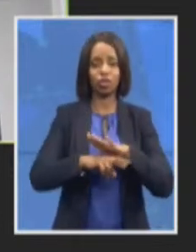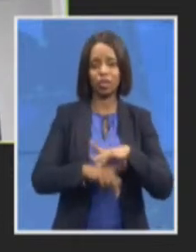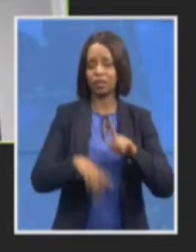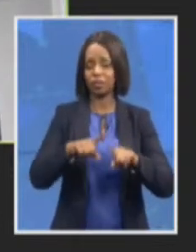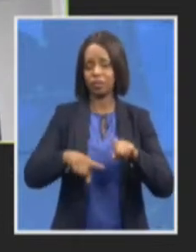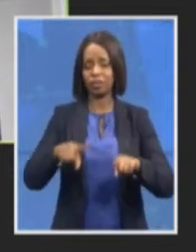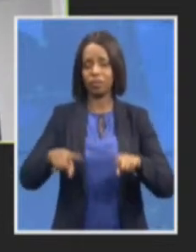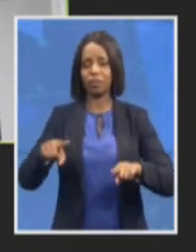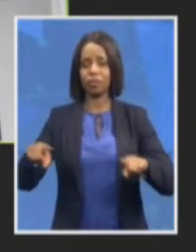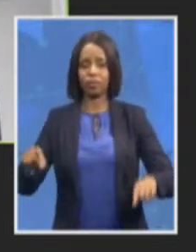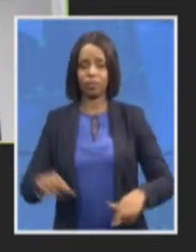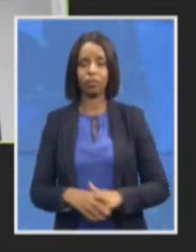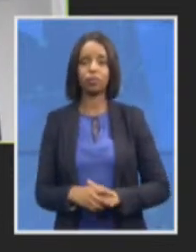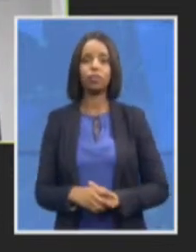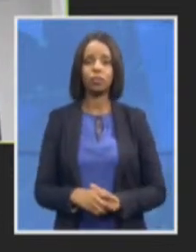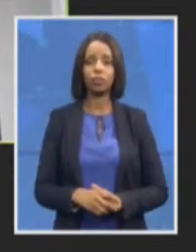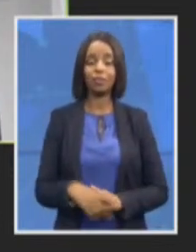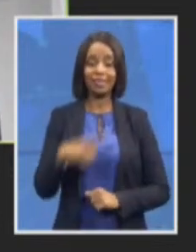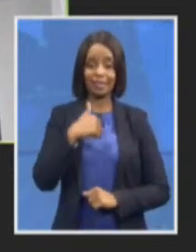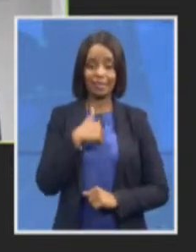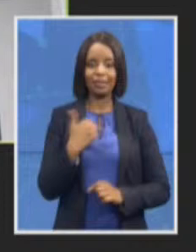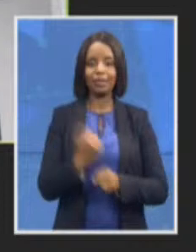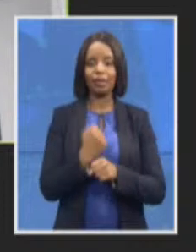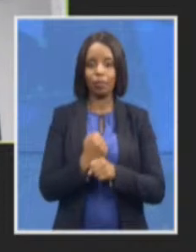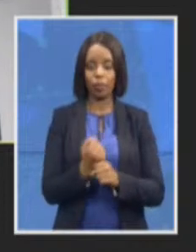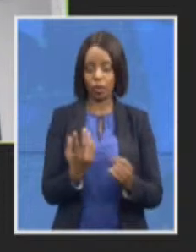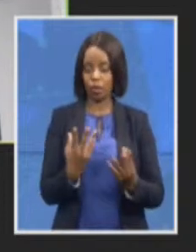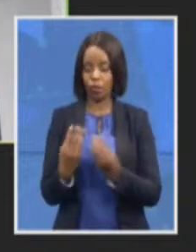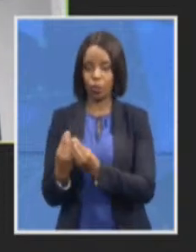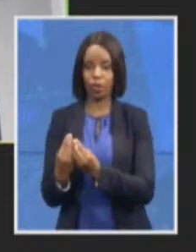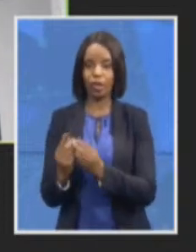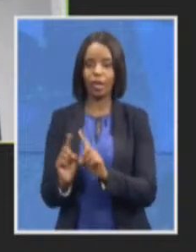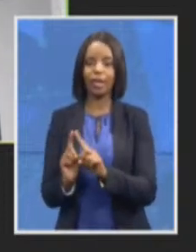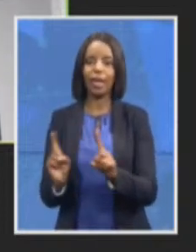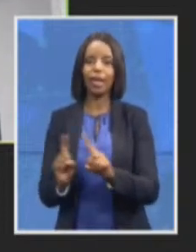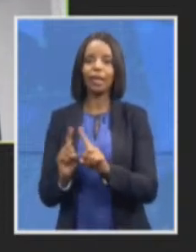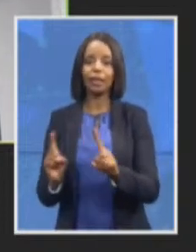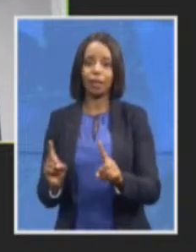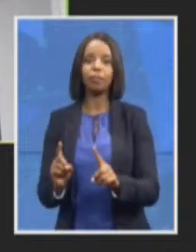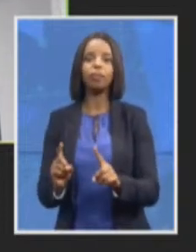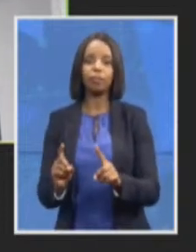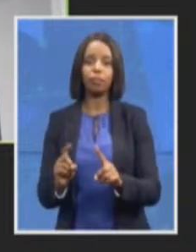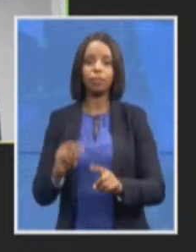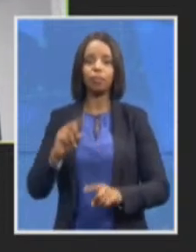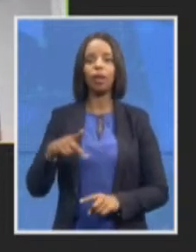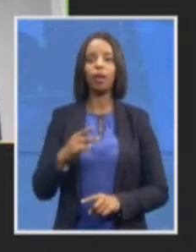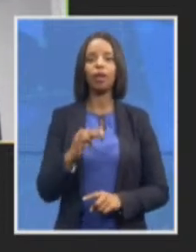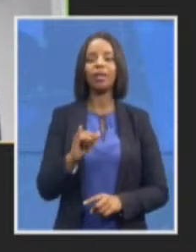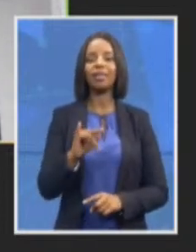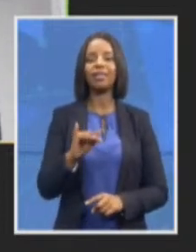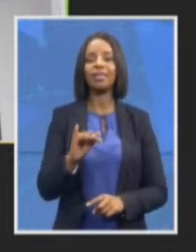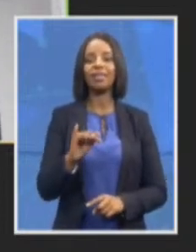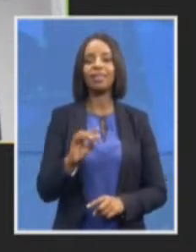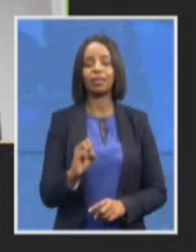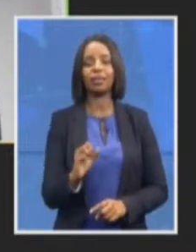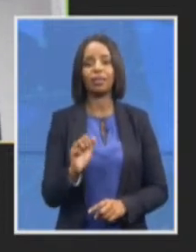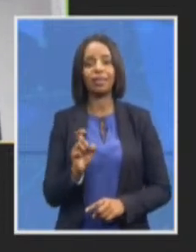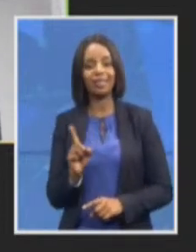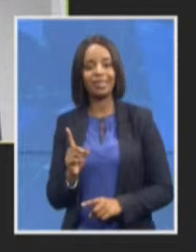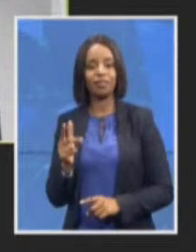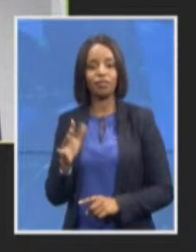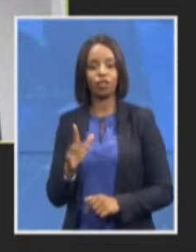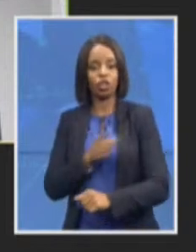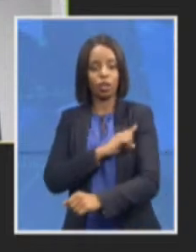and General Lubia of the DPCI has been capacitating the DPCI in the regions to work